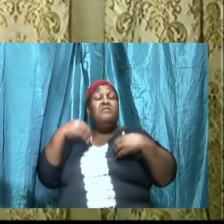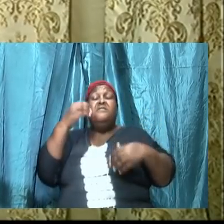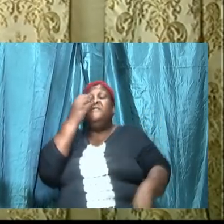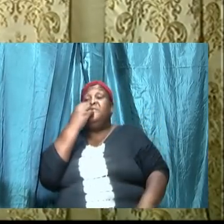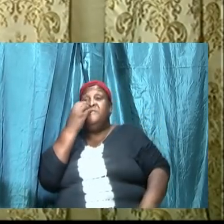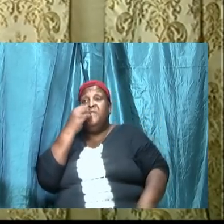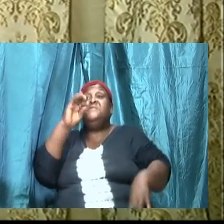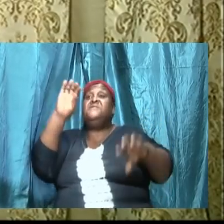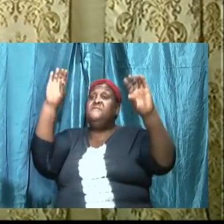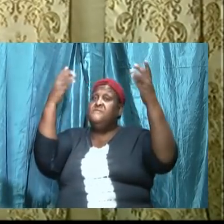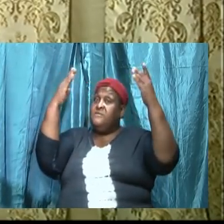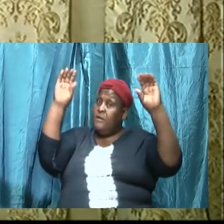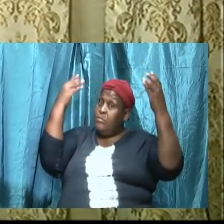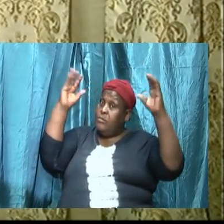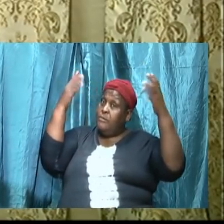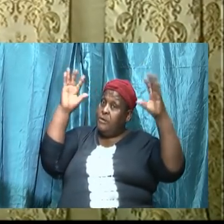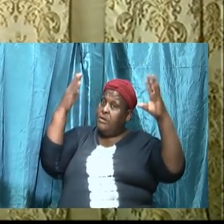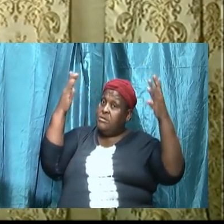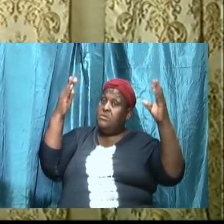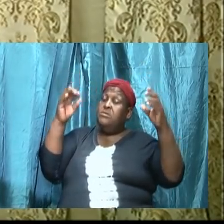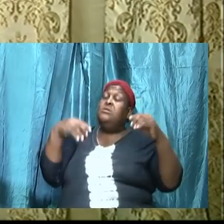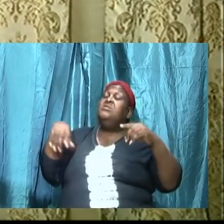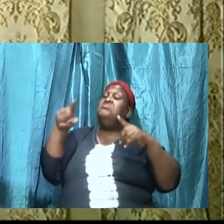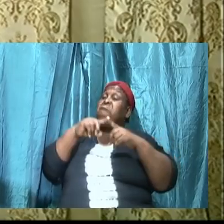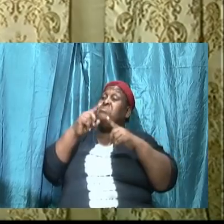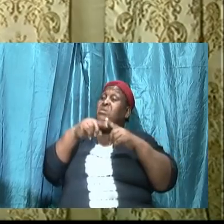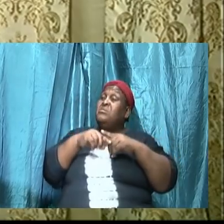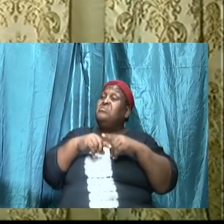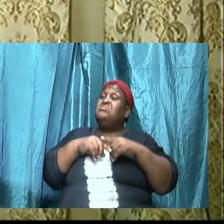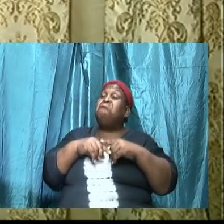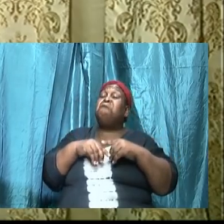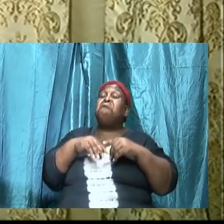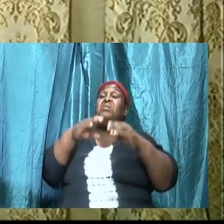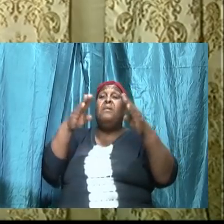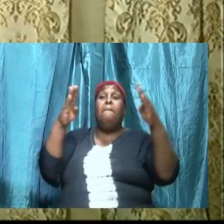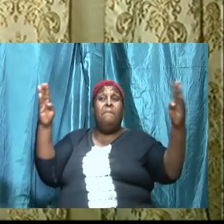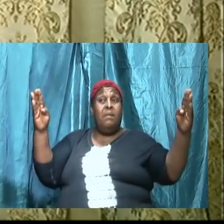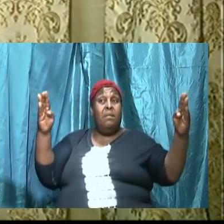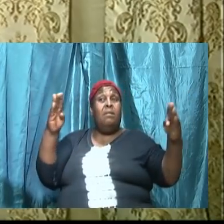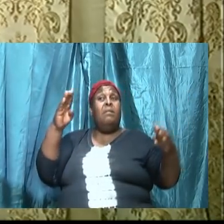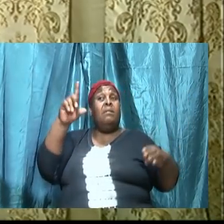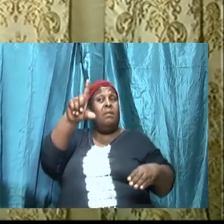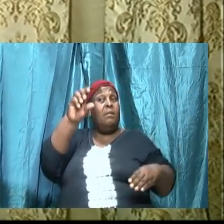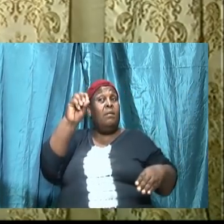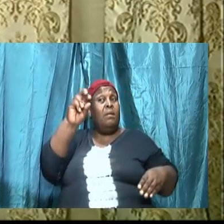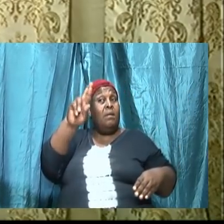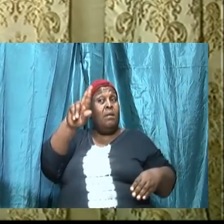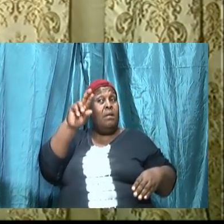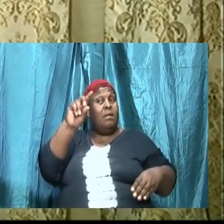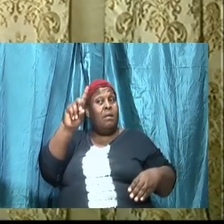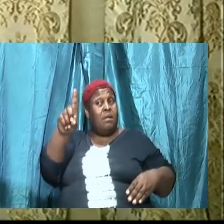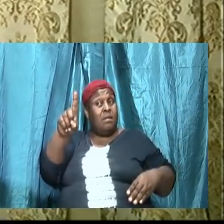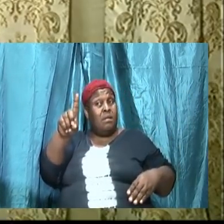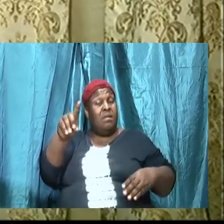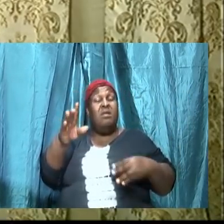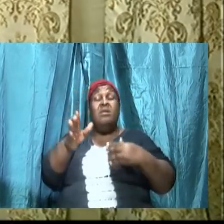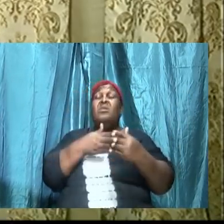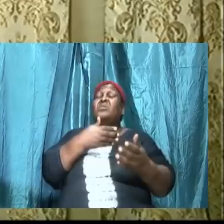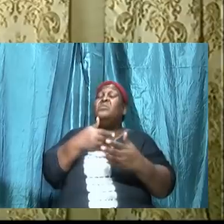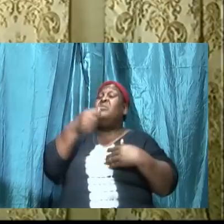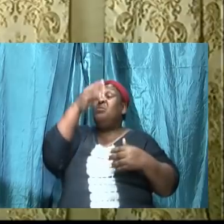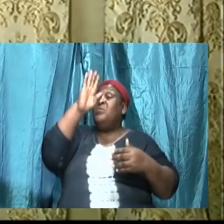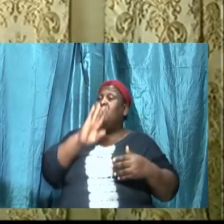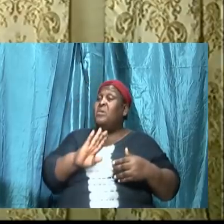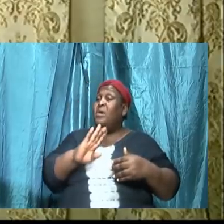unto the capital L-O-R-D. Although God had rejected